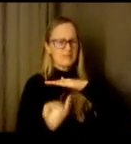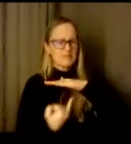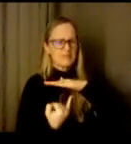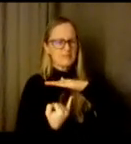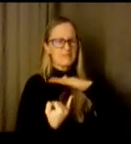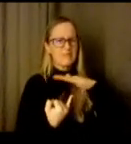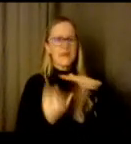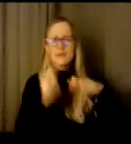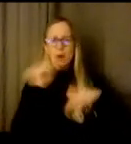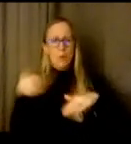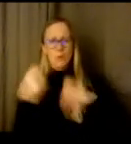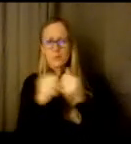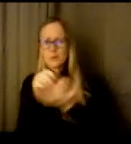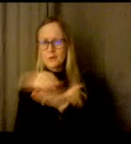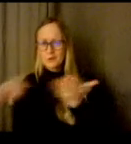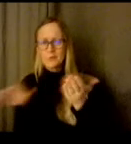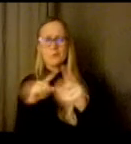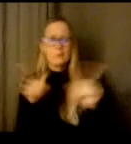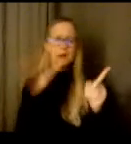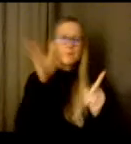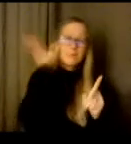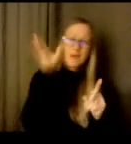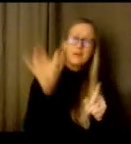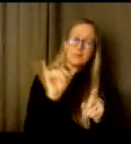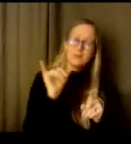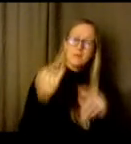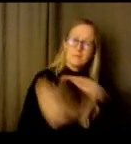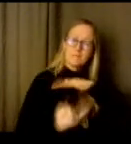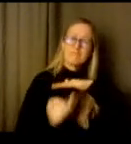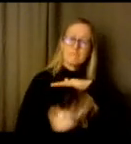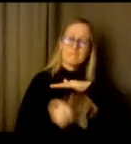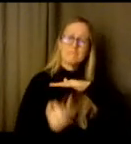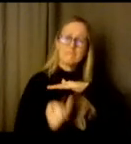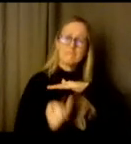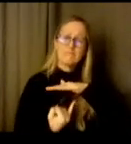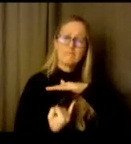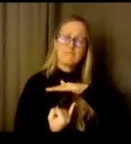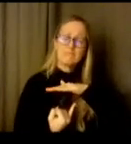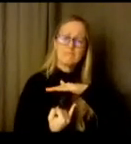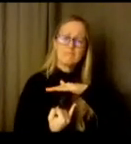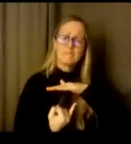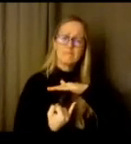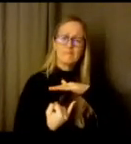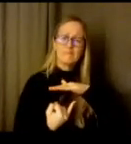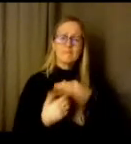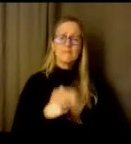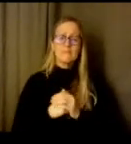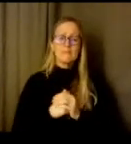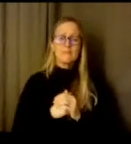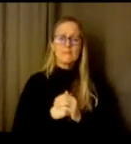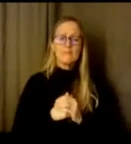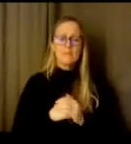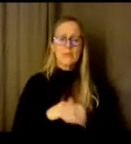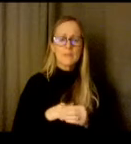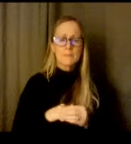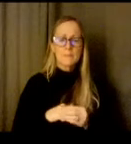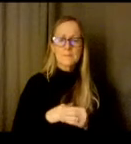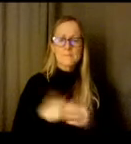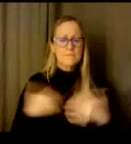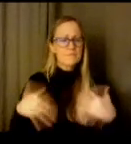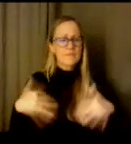parents um and um so just providing like that listening ear